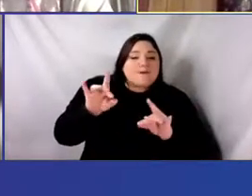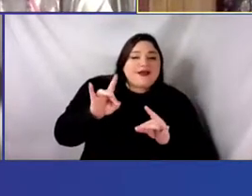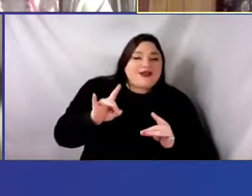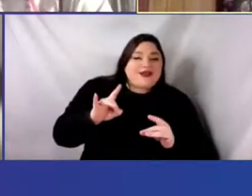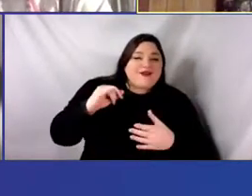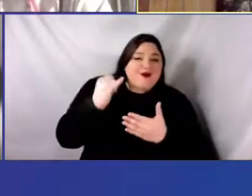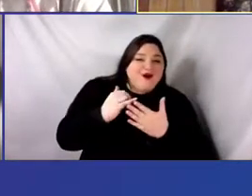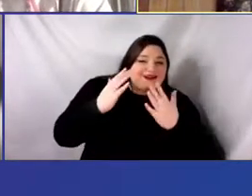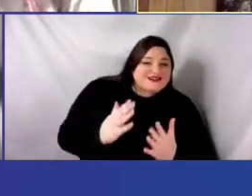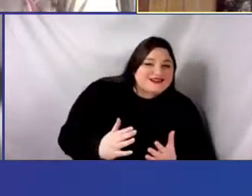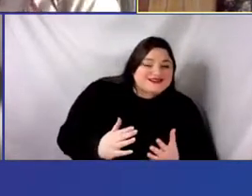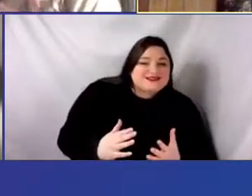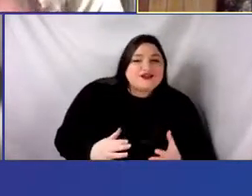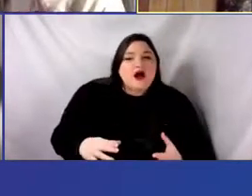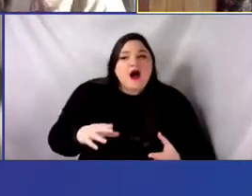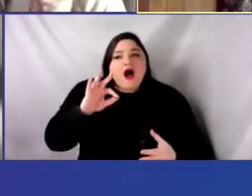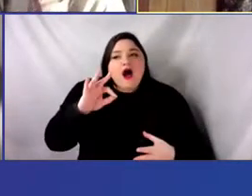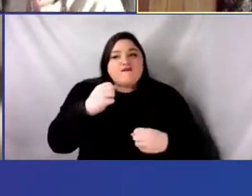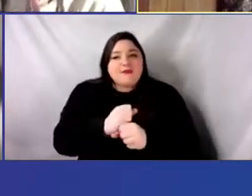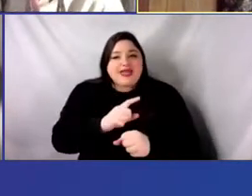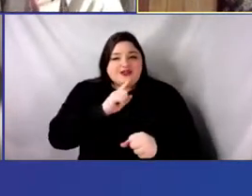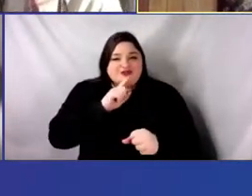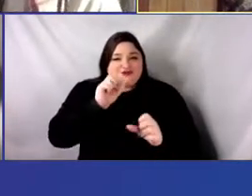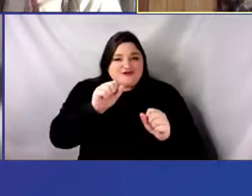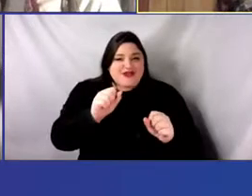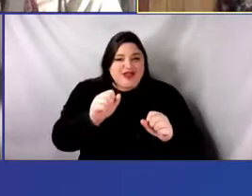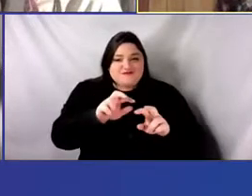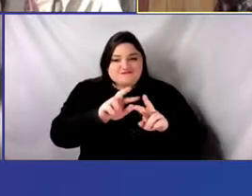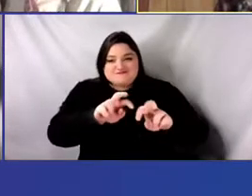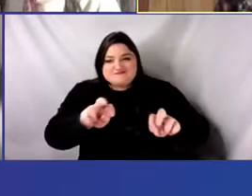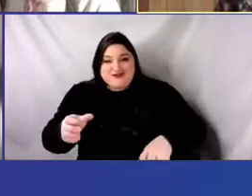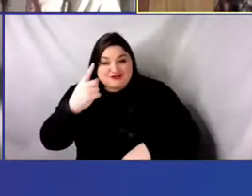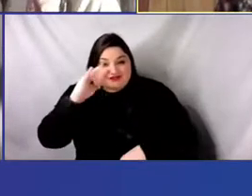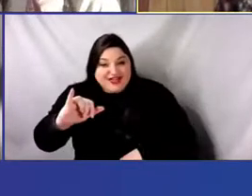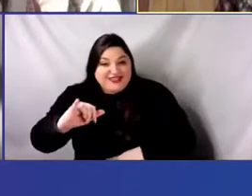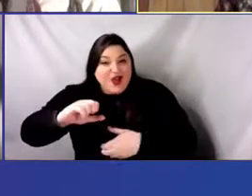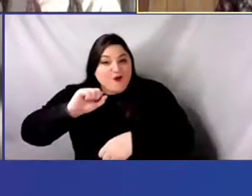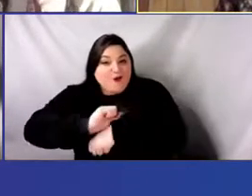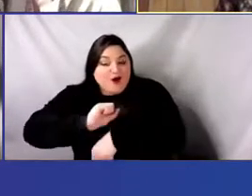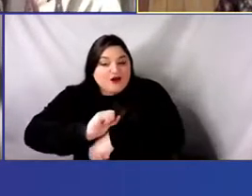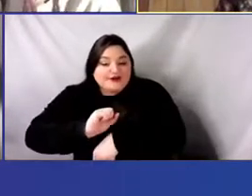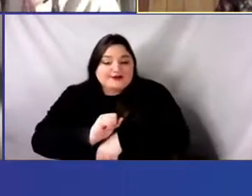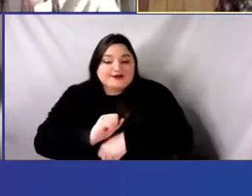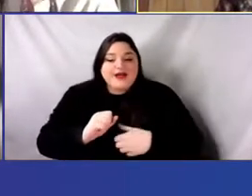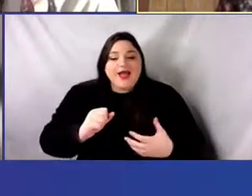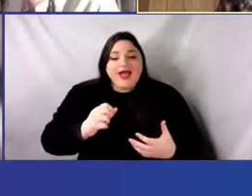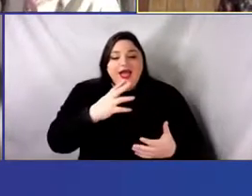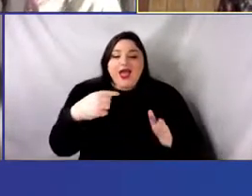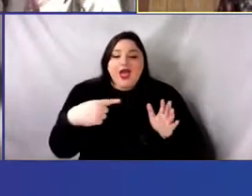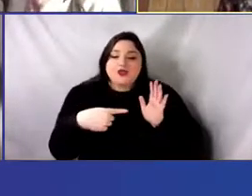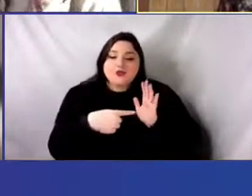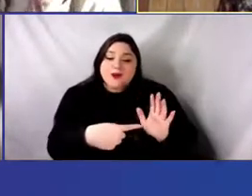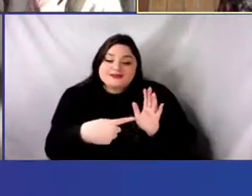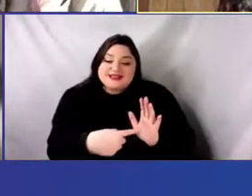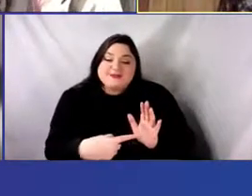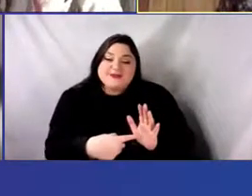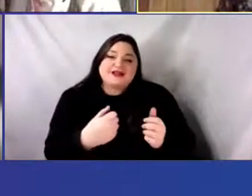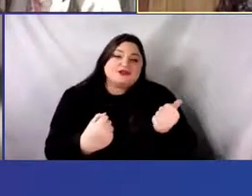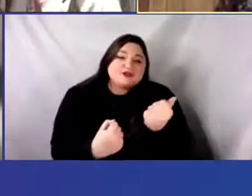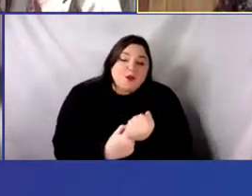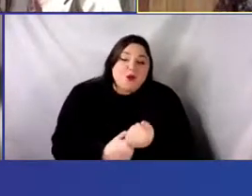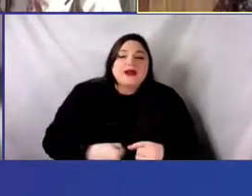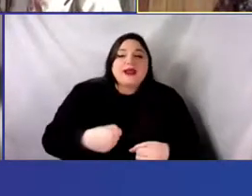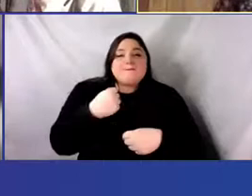about the, um, the difference between like equitable redistribution of resources and